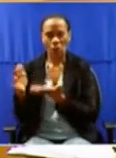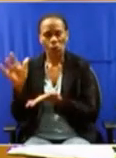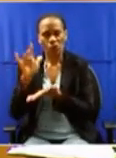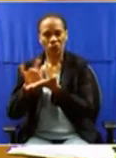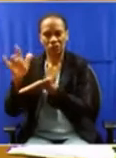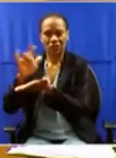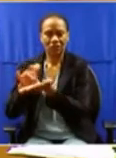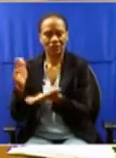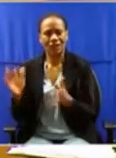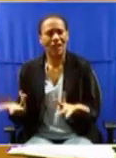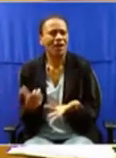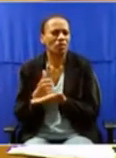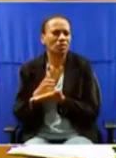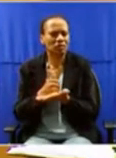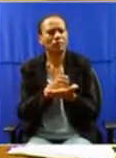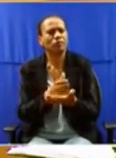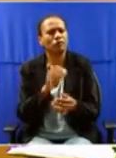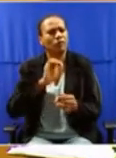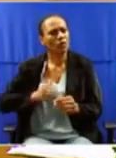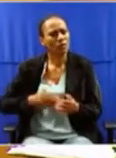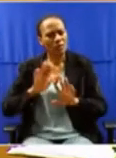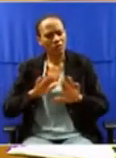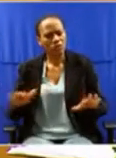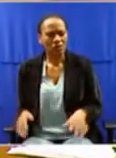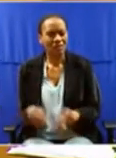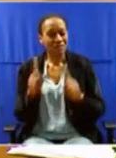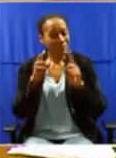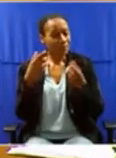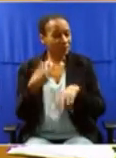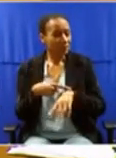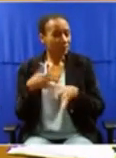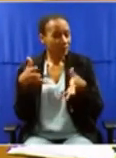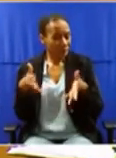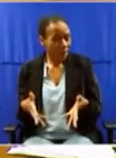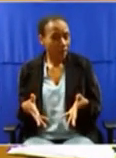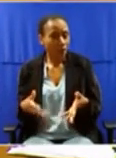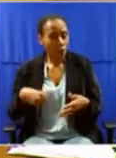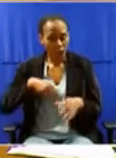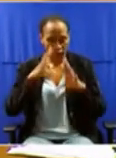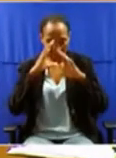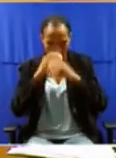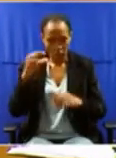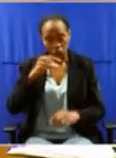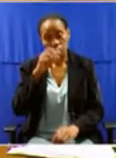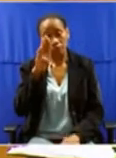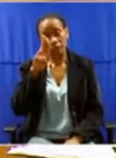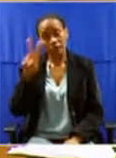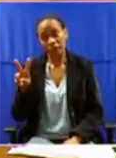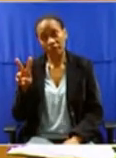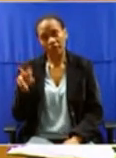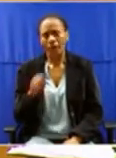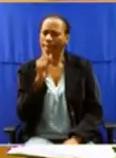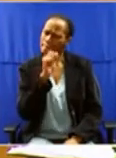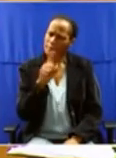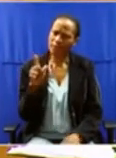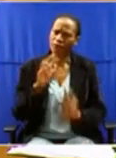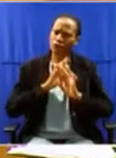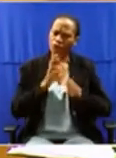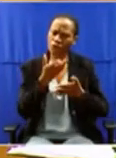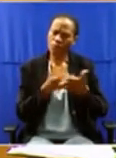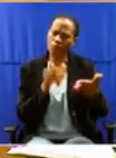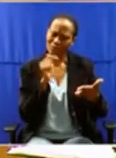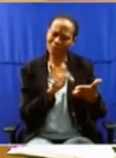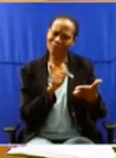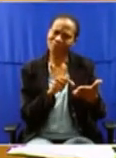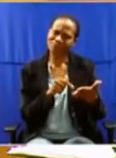abused women and children, particularly at this time where there is such a focus on gender-based violence. However, this report was brought